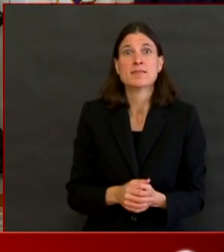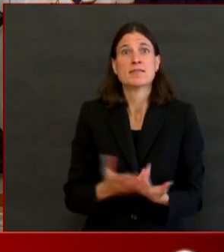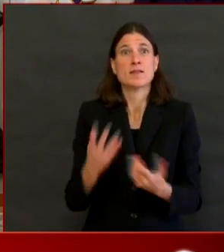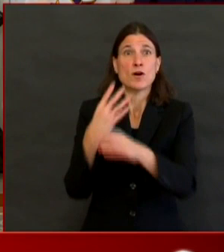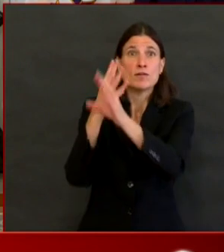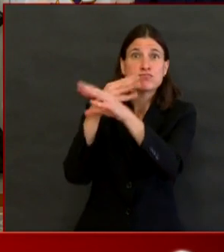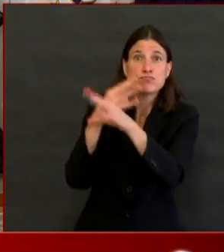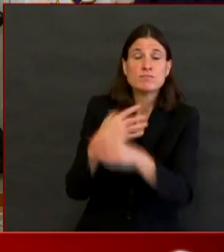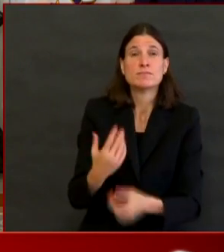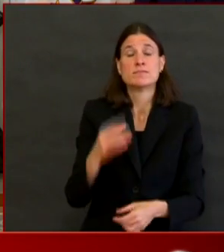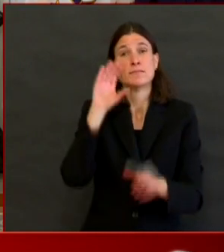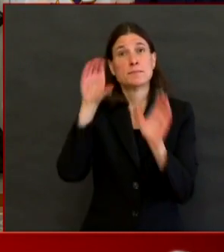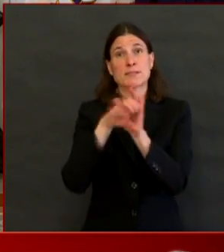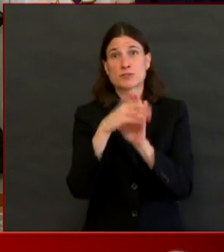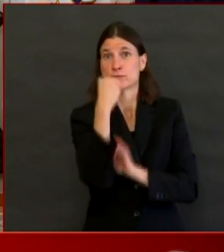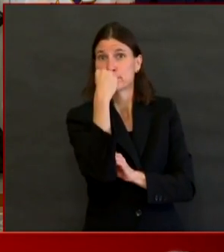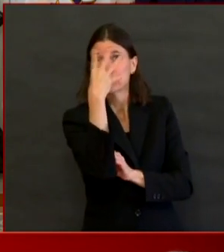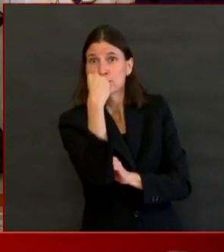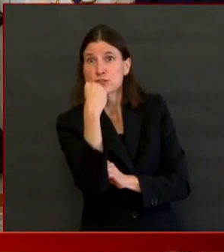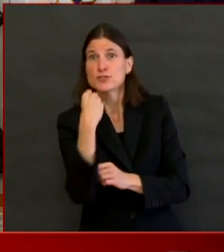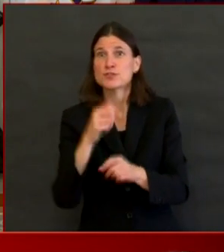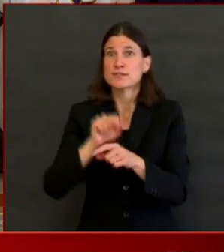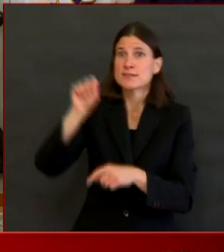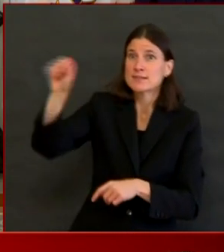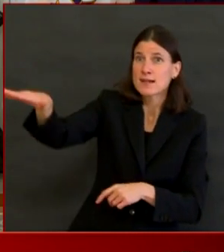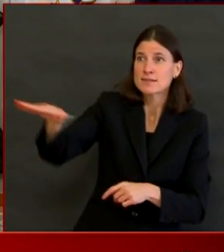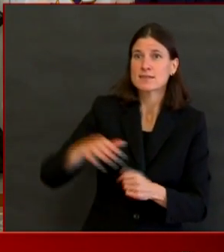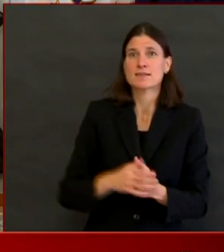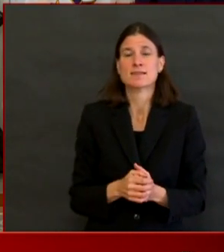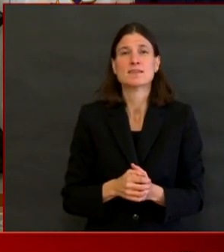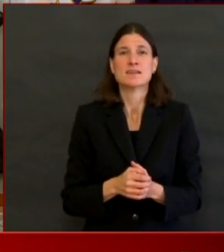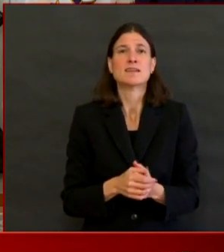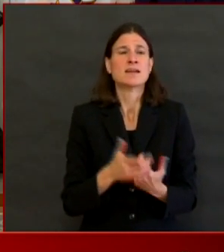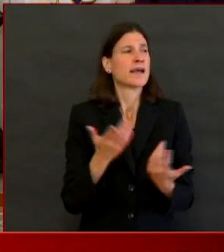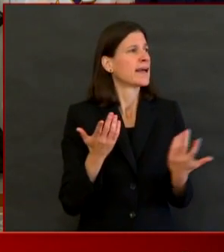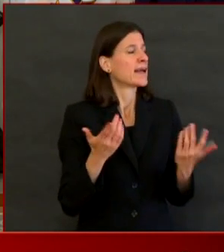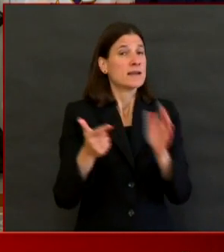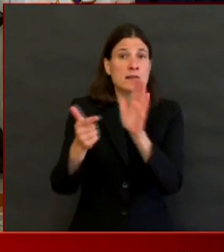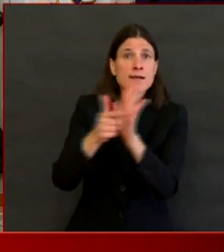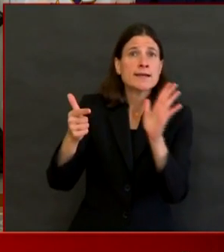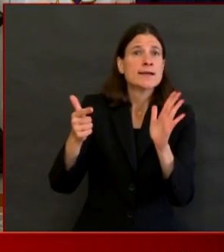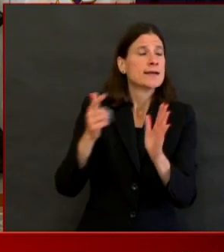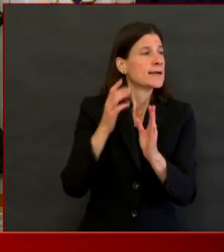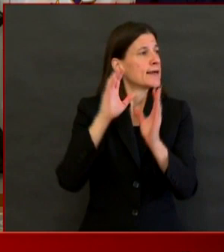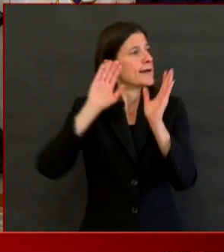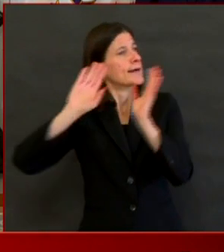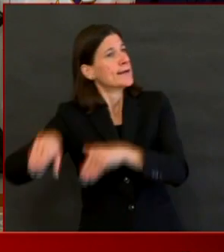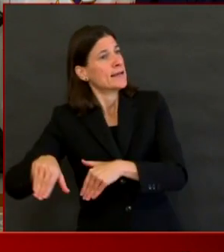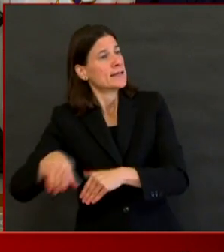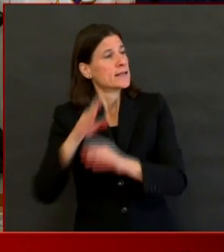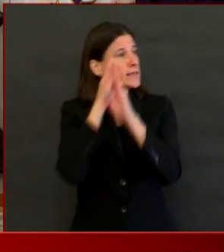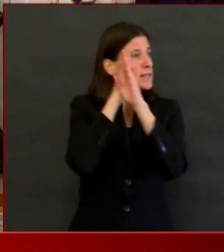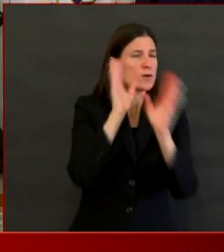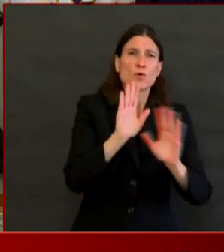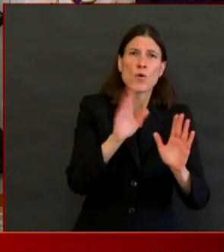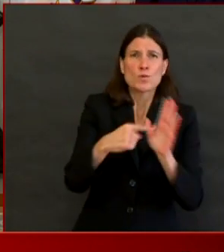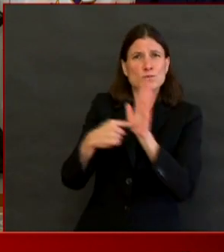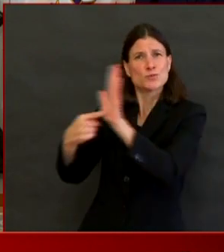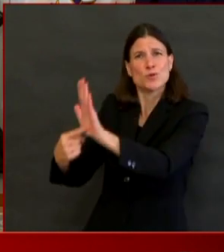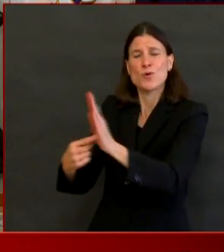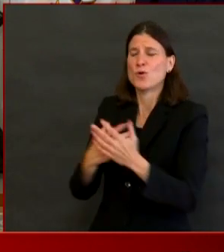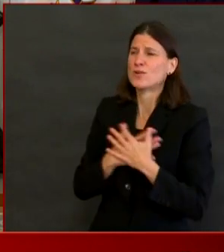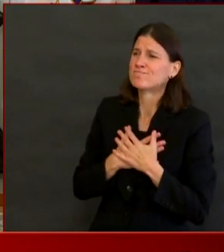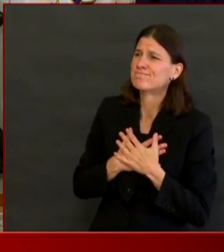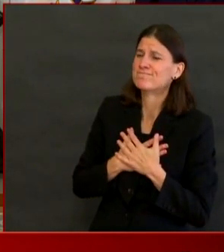want you to let them know how much you love them. But we need you to find other ways to do it so that